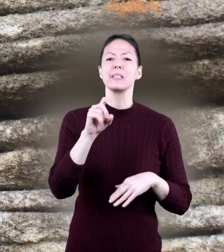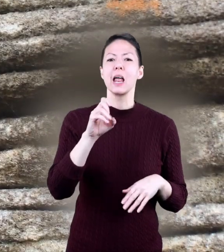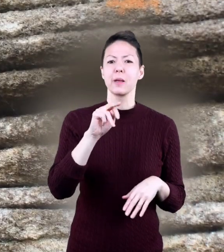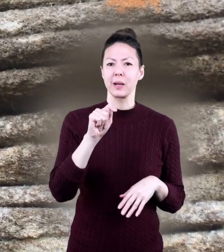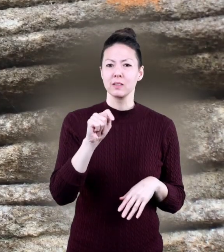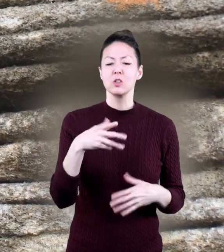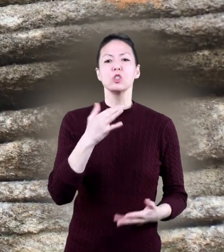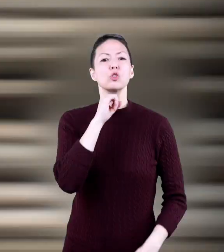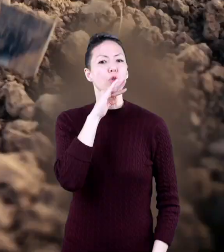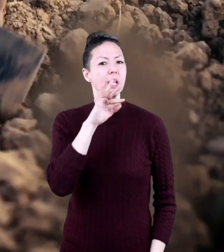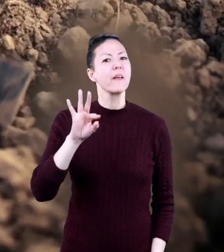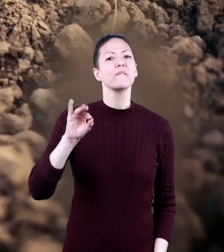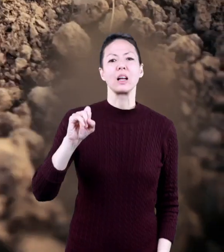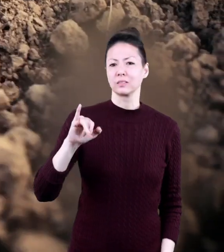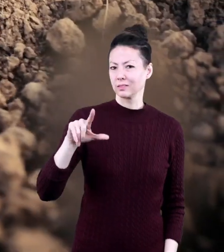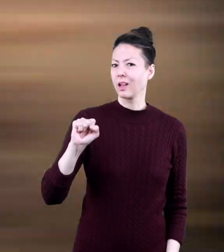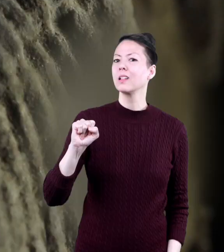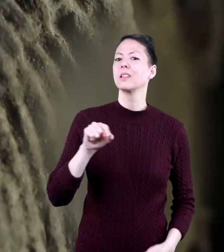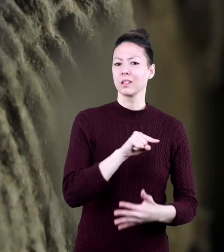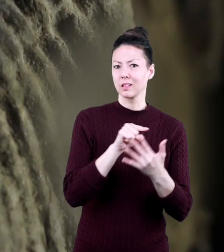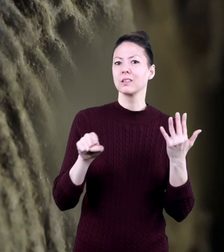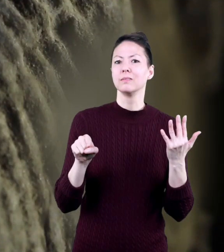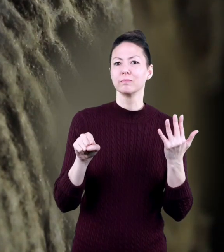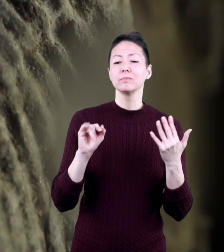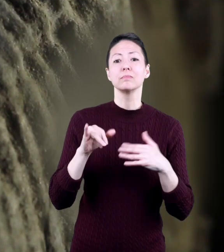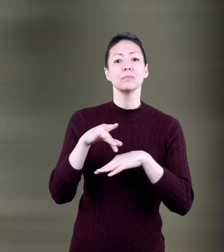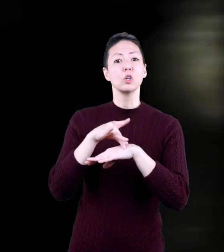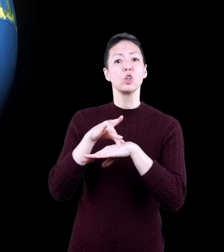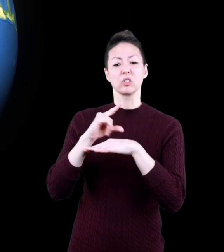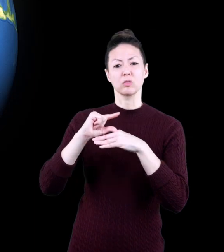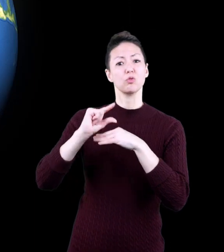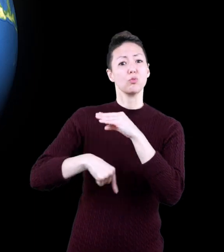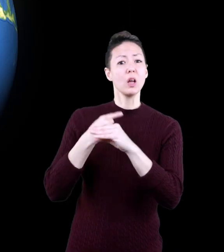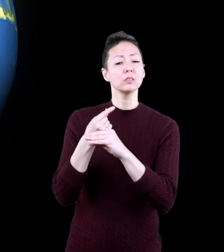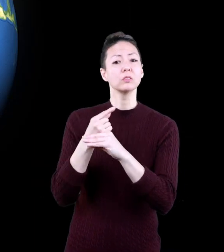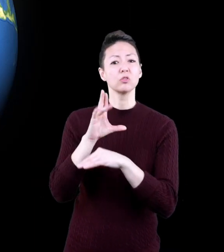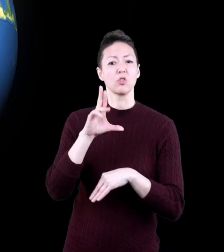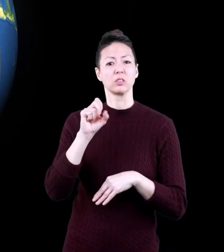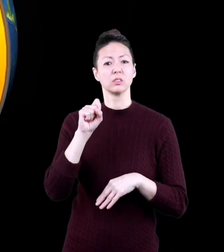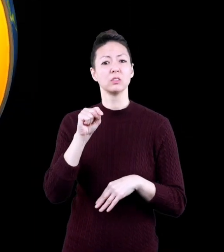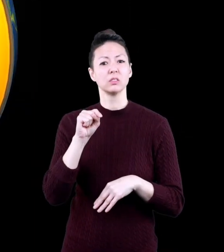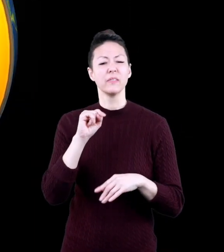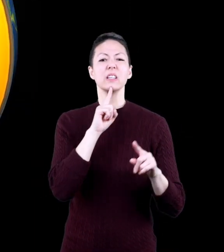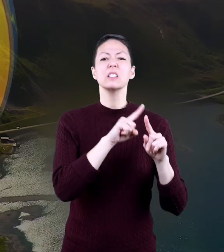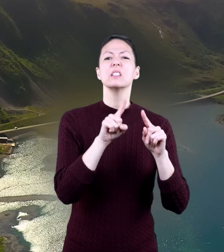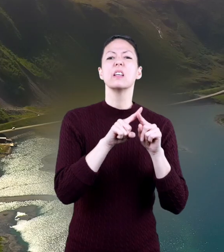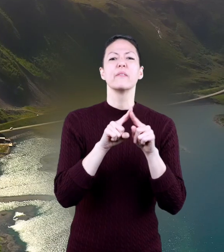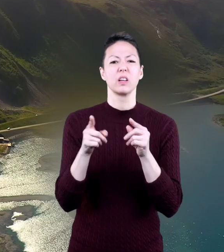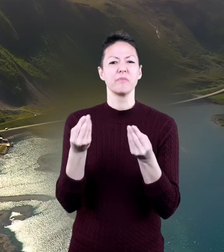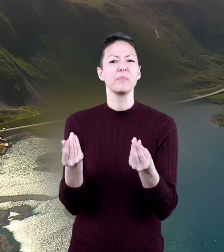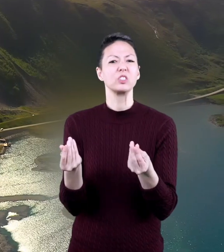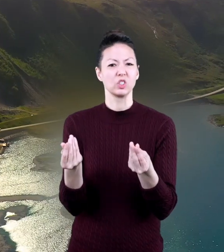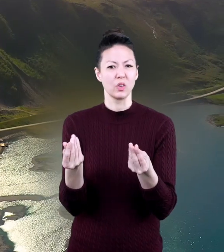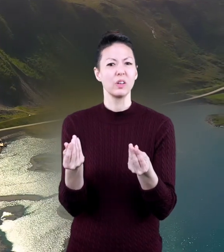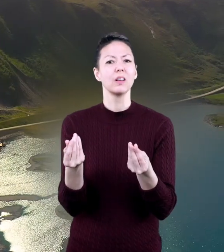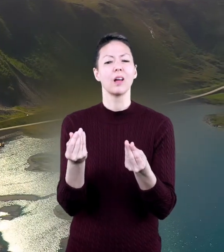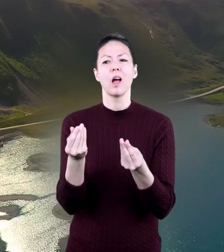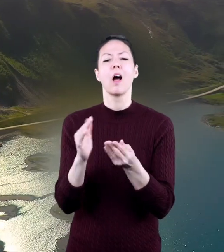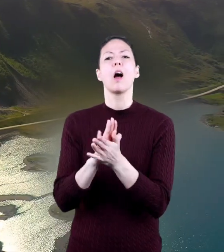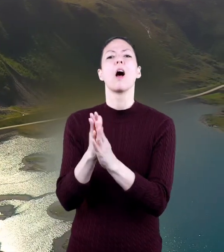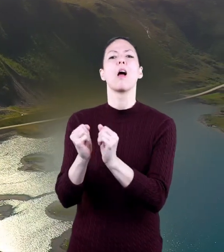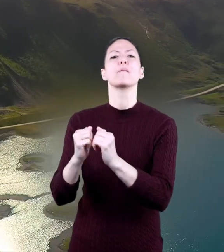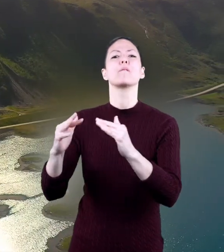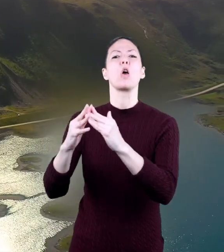sediment, dirt, fossils, and the Earth's crust. These different materials